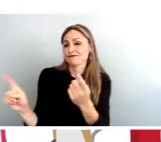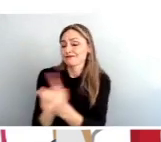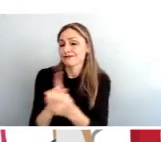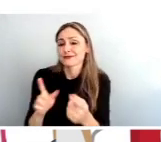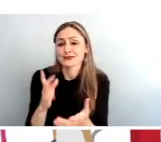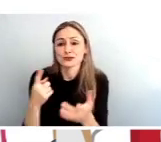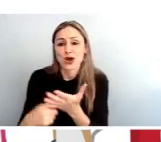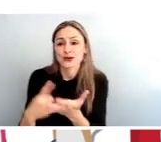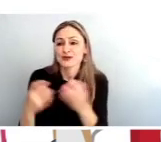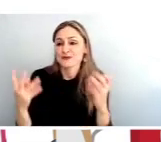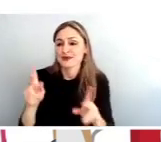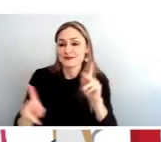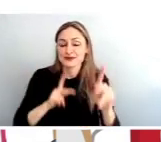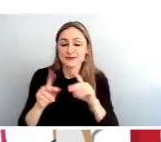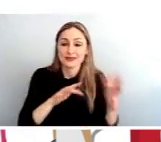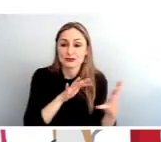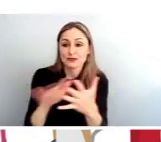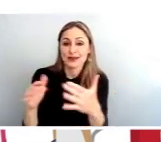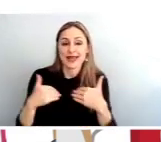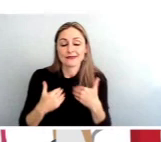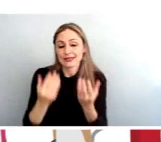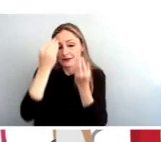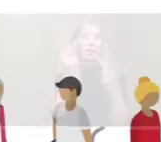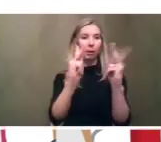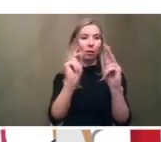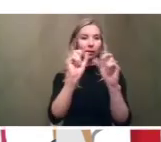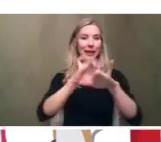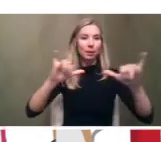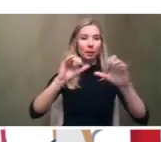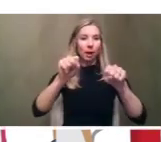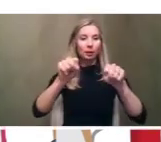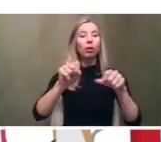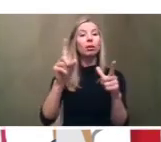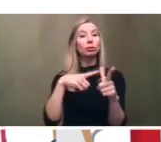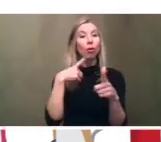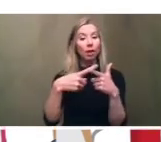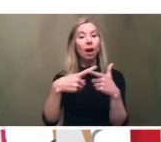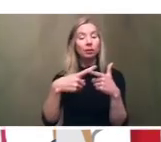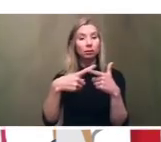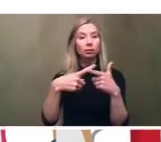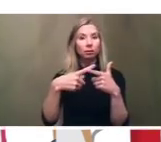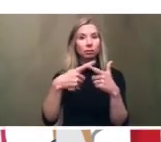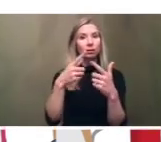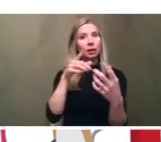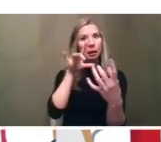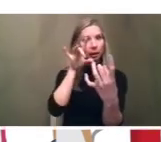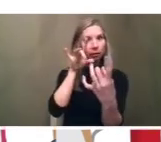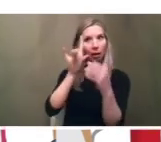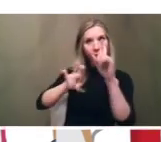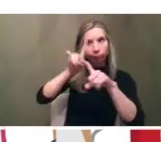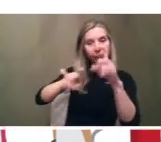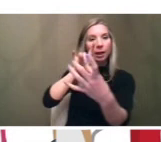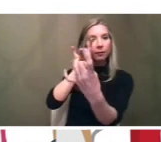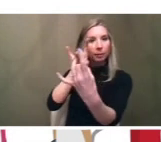and having our information accessible to as many people as possible so then as we get feedback on those draft recommendations